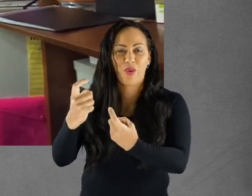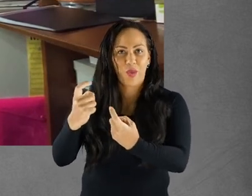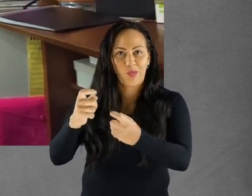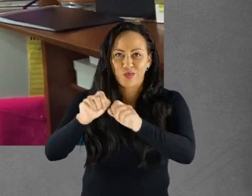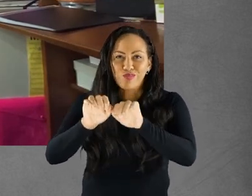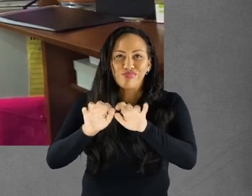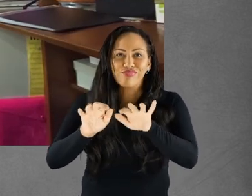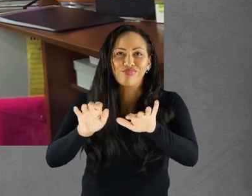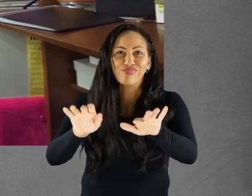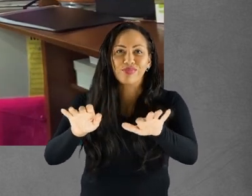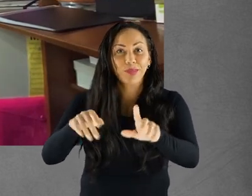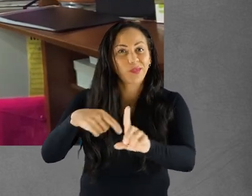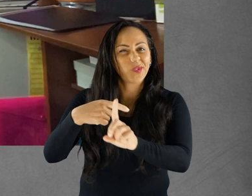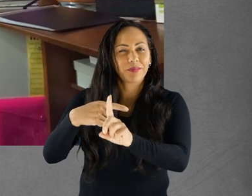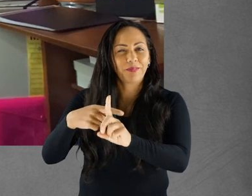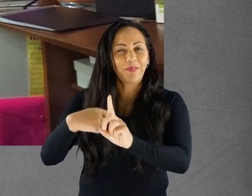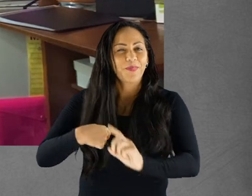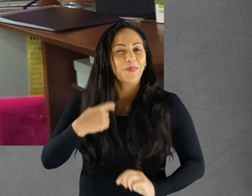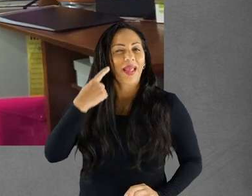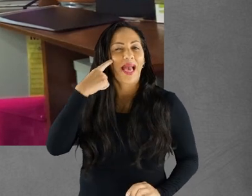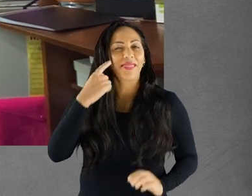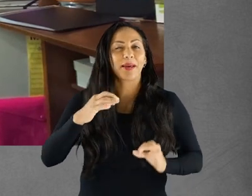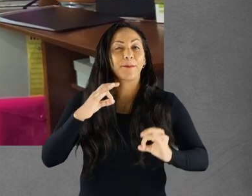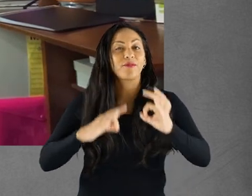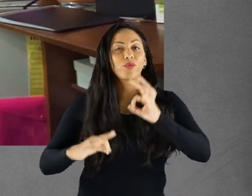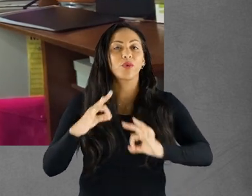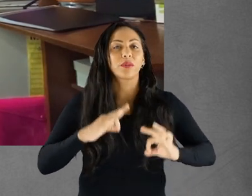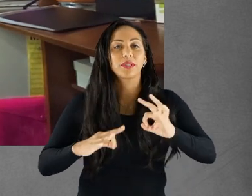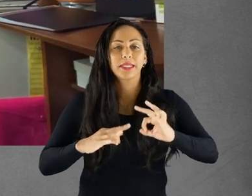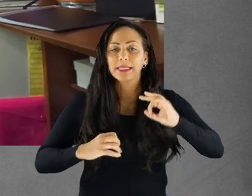I think performing is important because